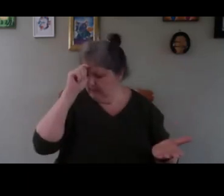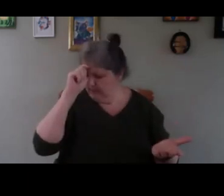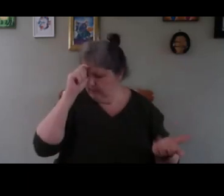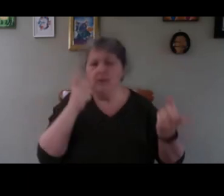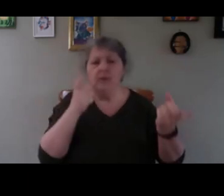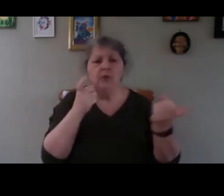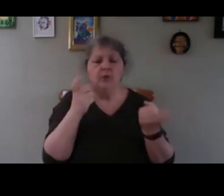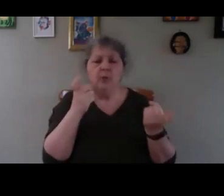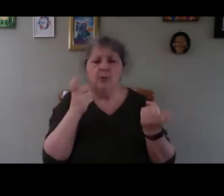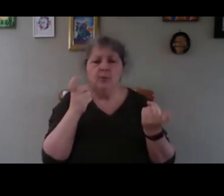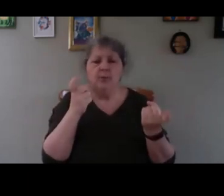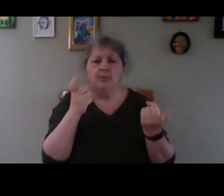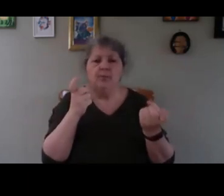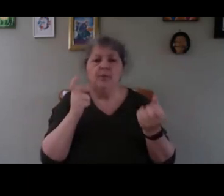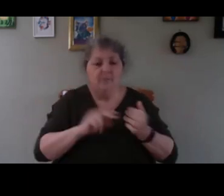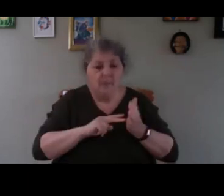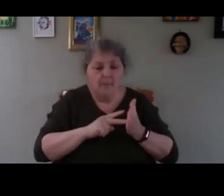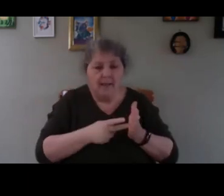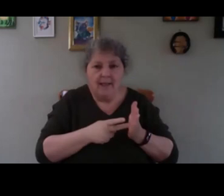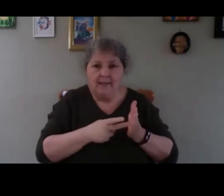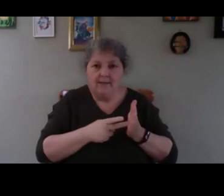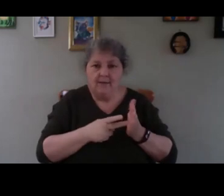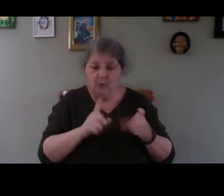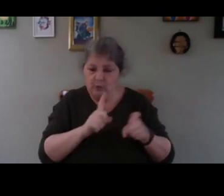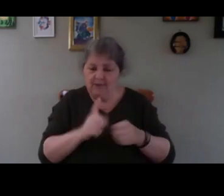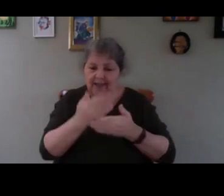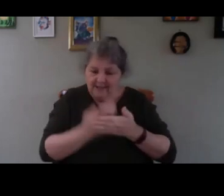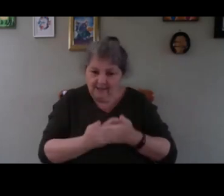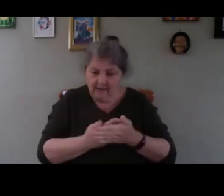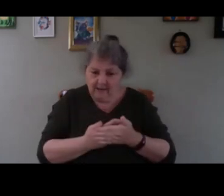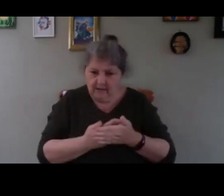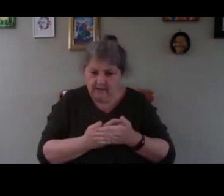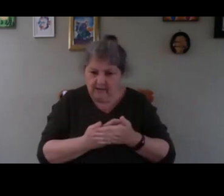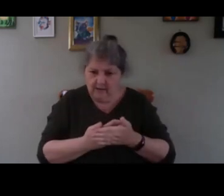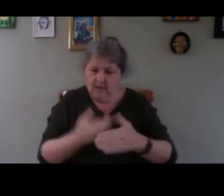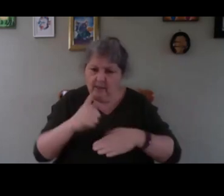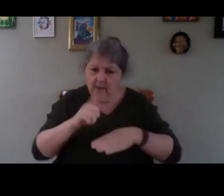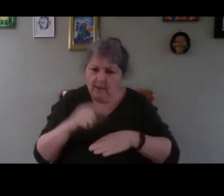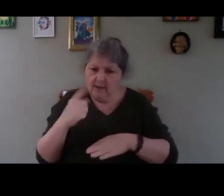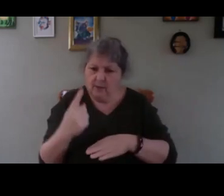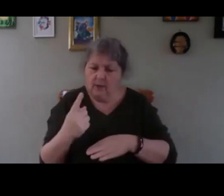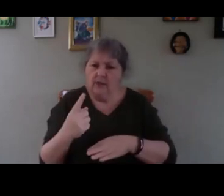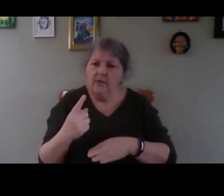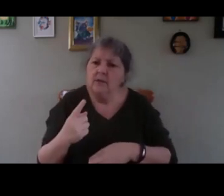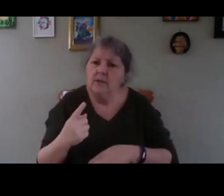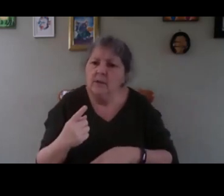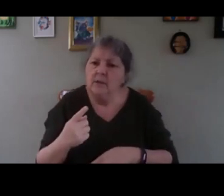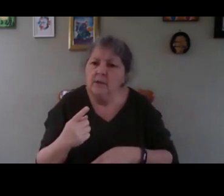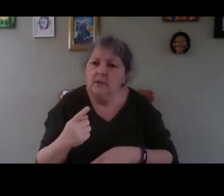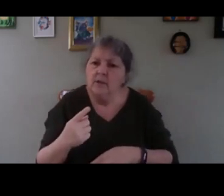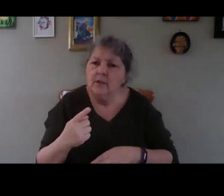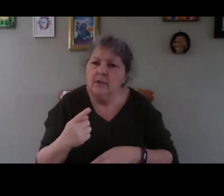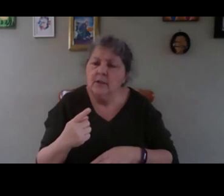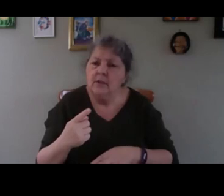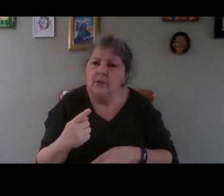have plants that are going to stay inside anyway the best one would be mulle you know they can